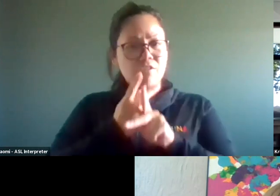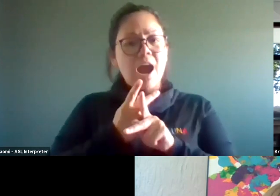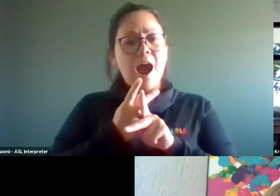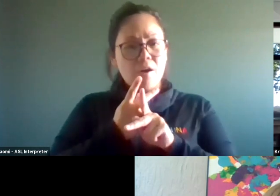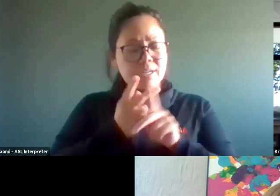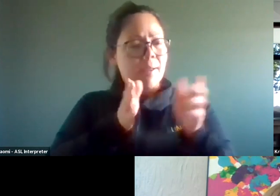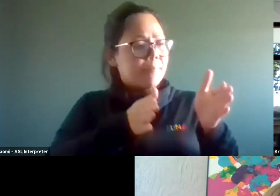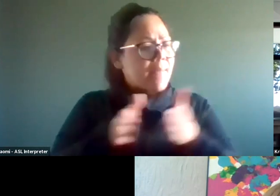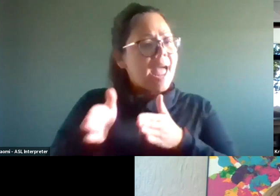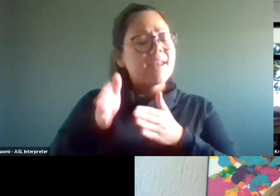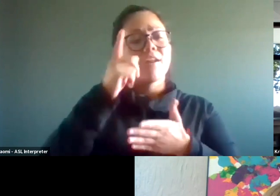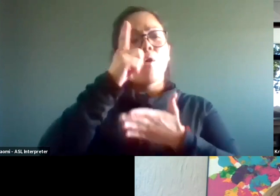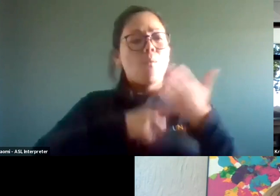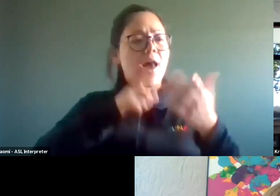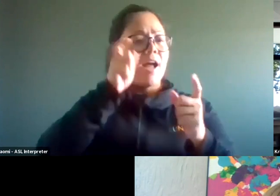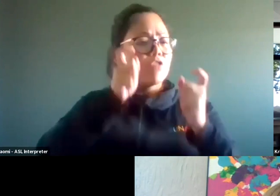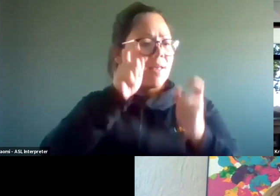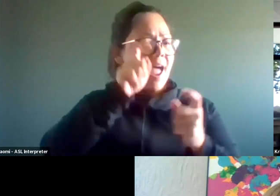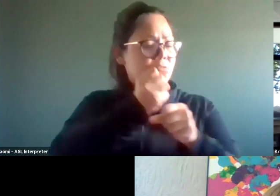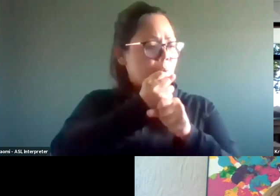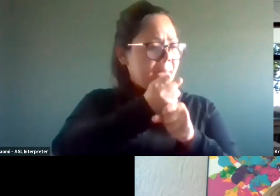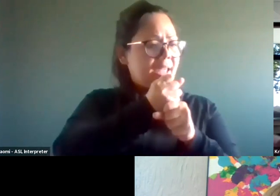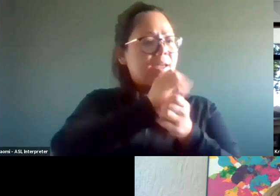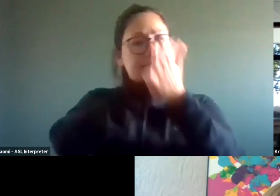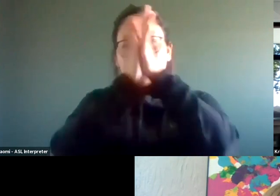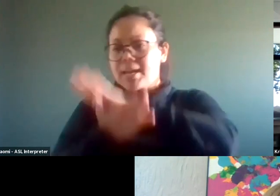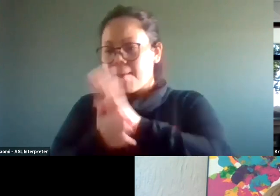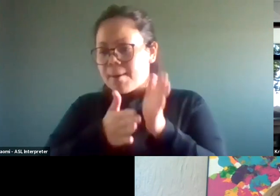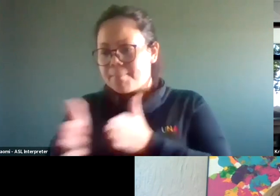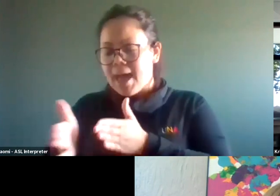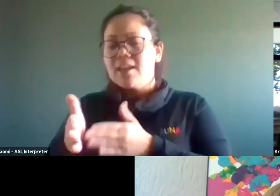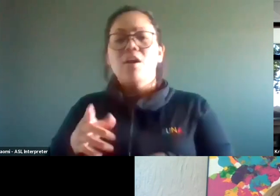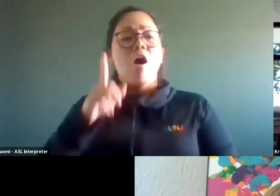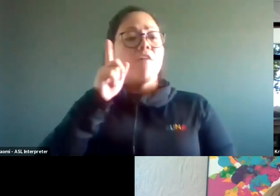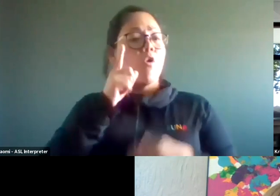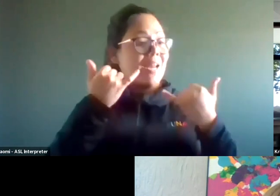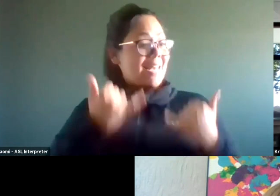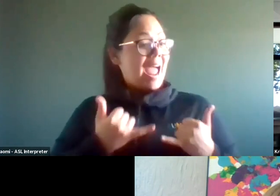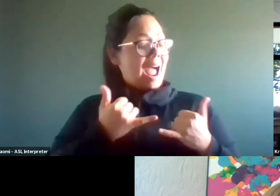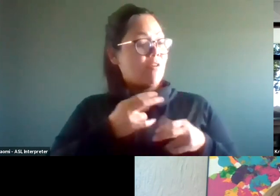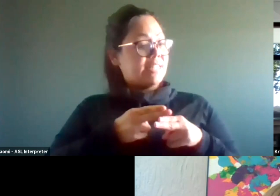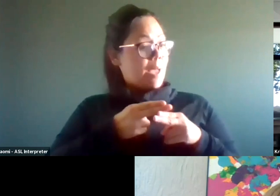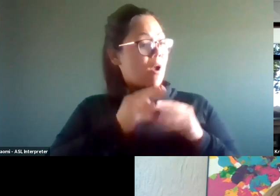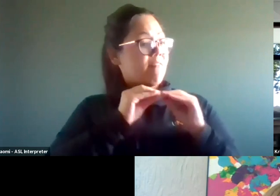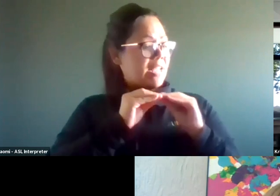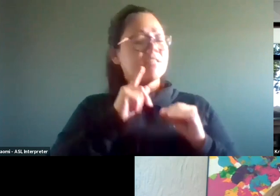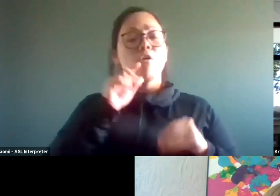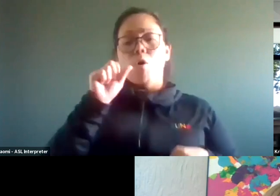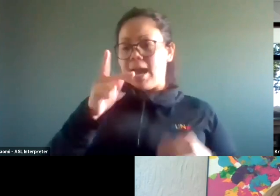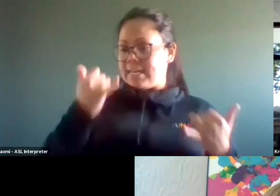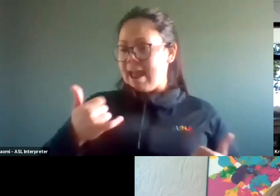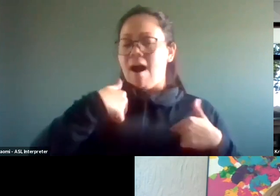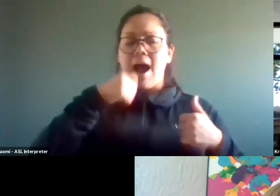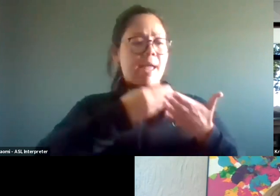adjustments that need to be made into a plan. So you have short-term fixes where, okay, well, we can buy an adjustable